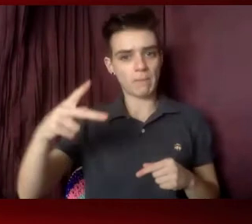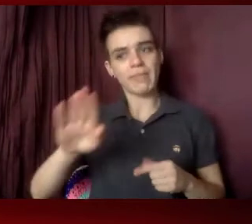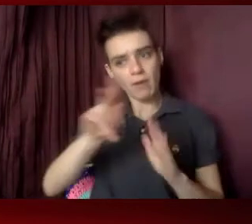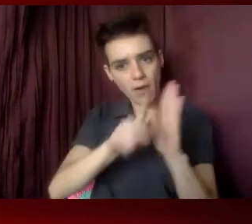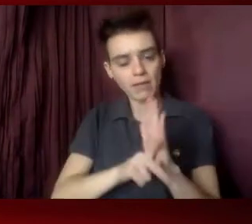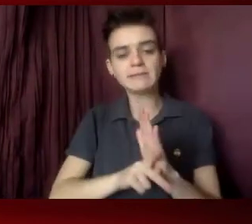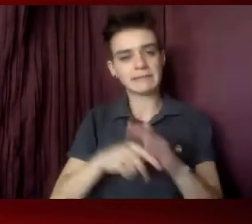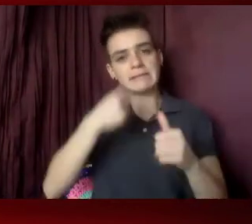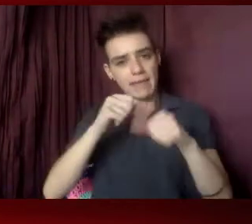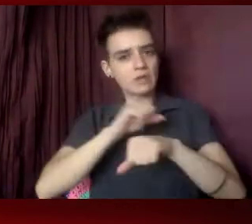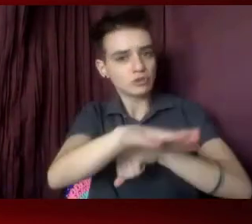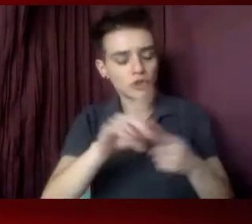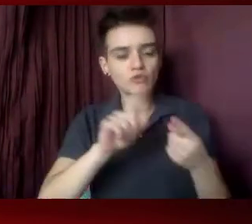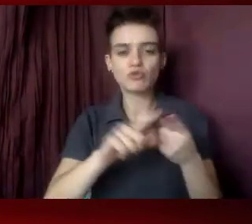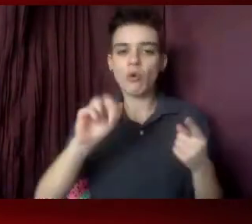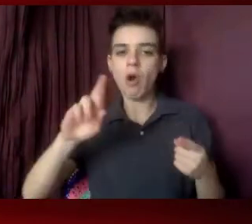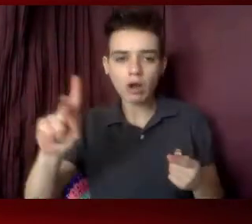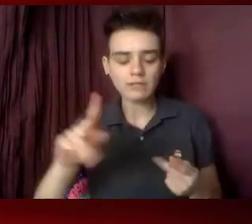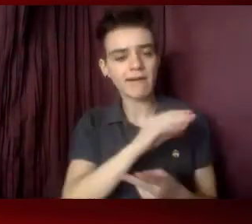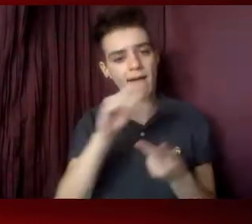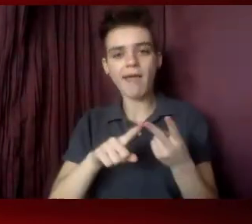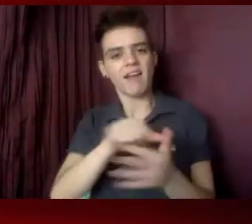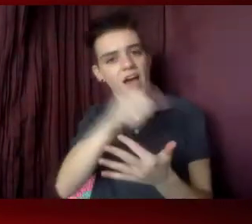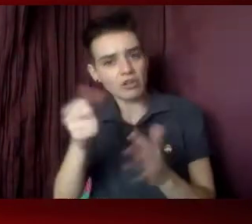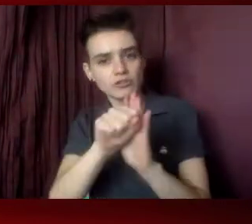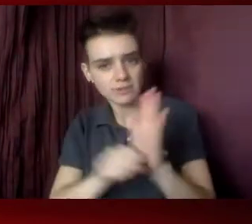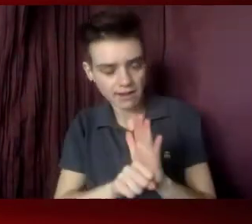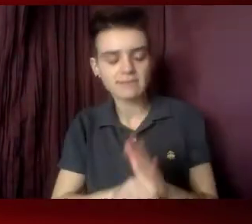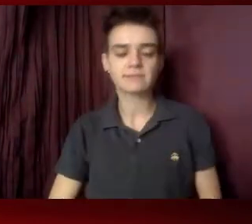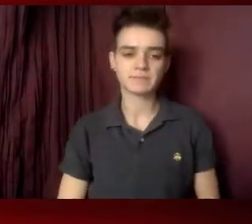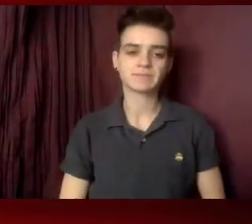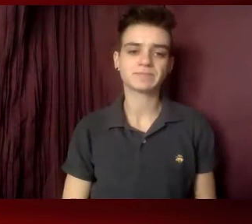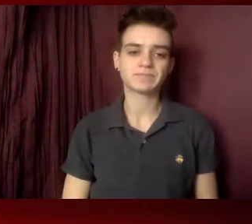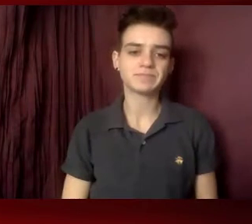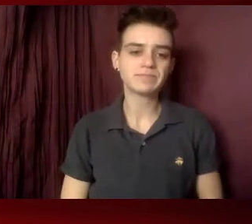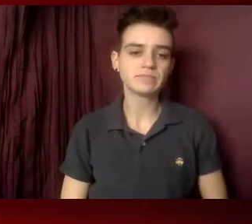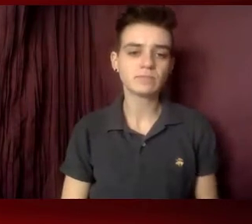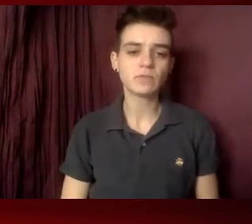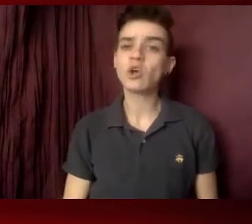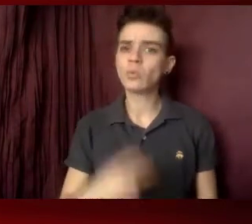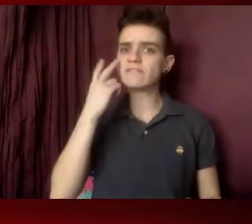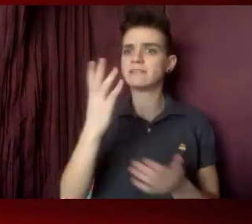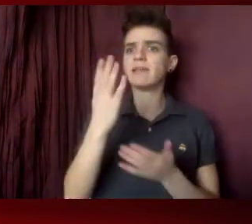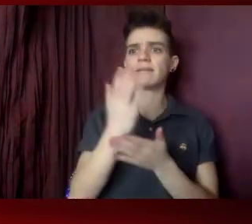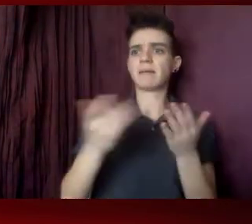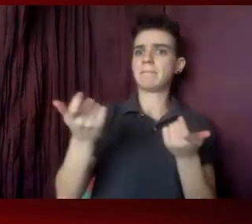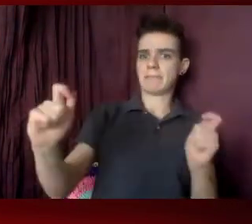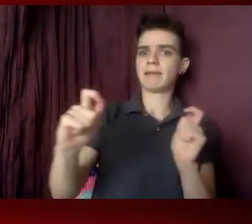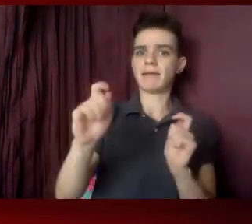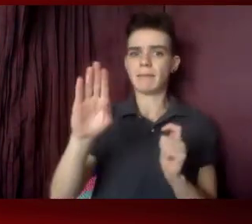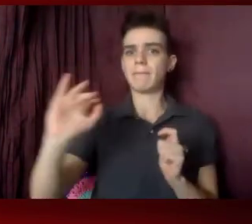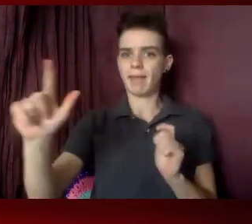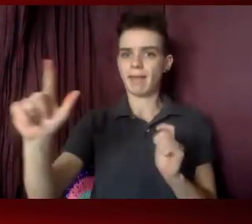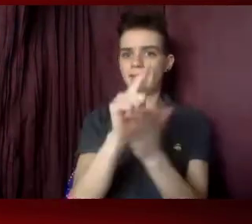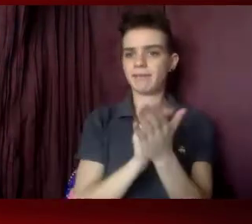Hampshire rescinding approval of Medicaid work requirements. We have seen significant bills, like the Equality Act, move